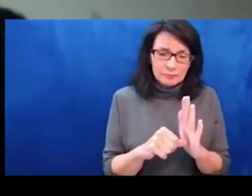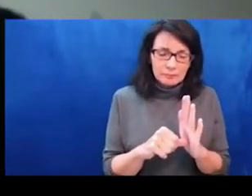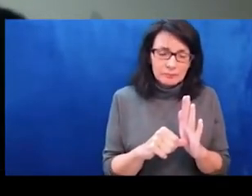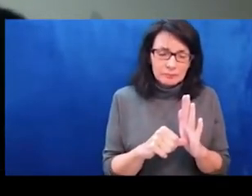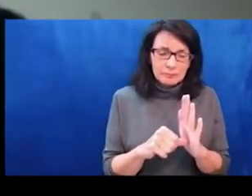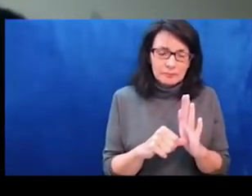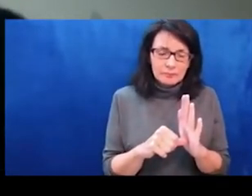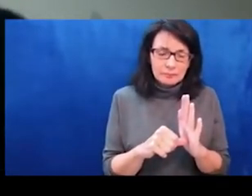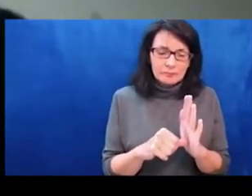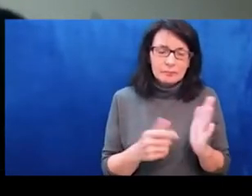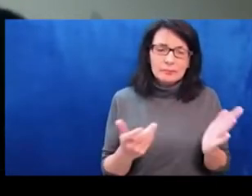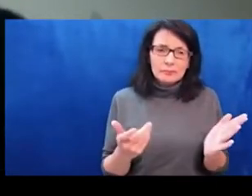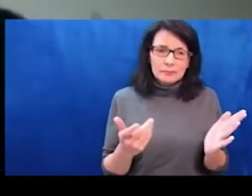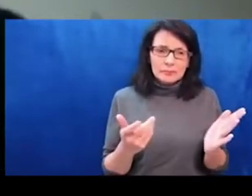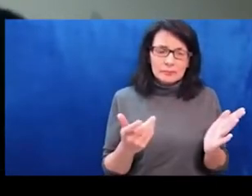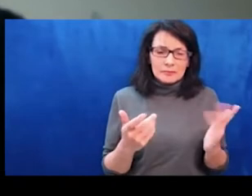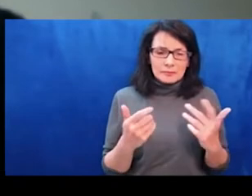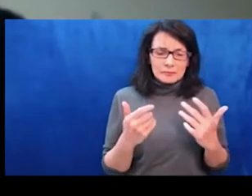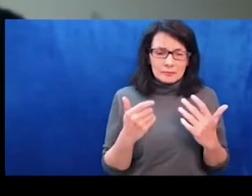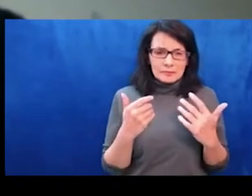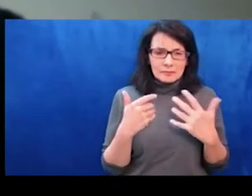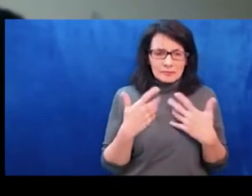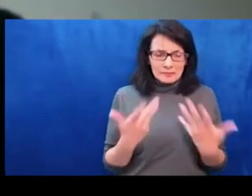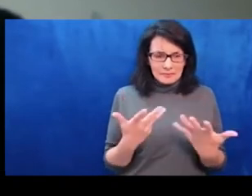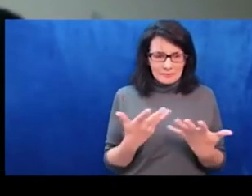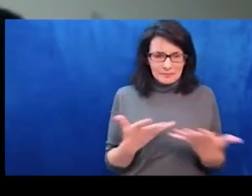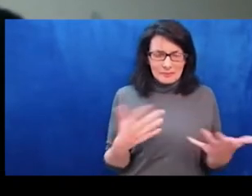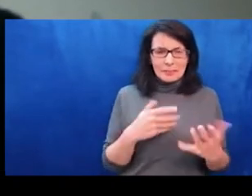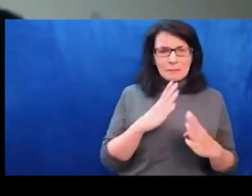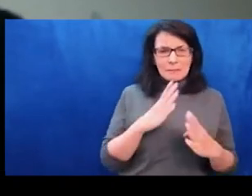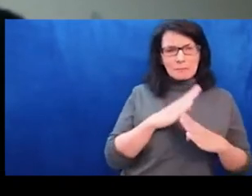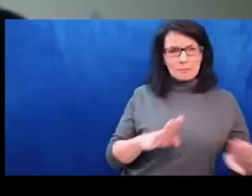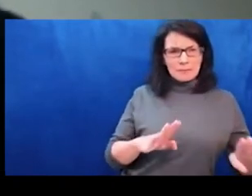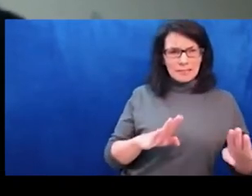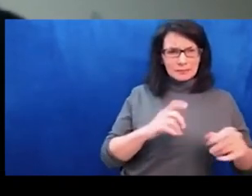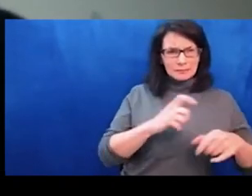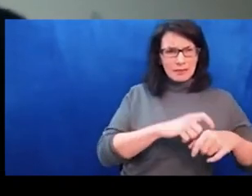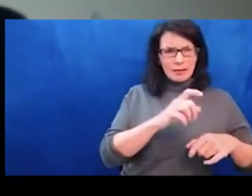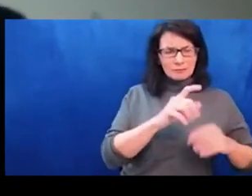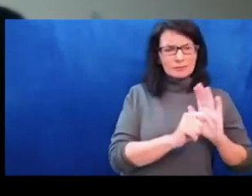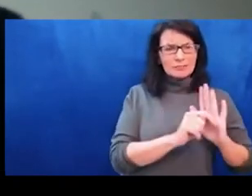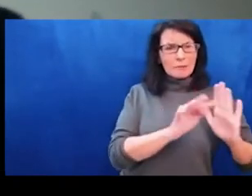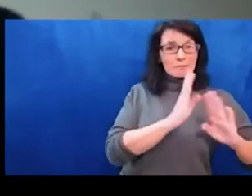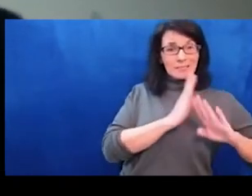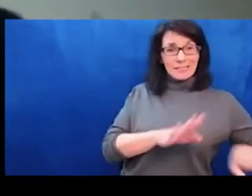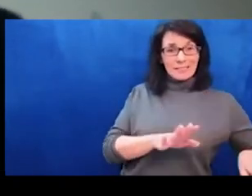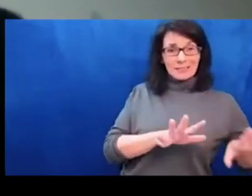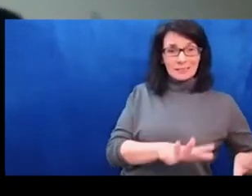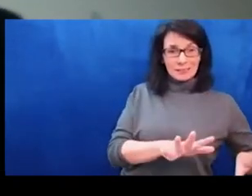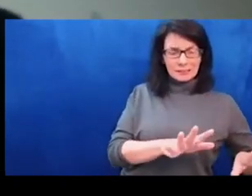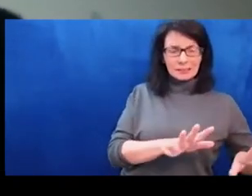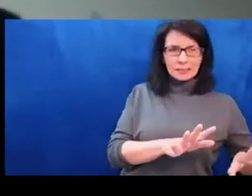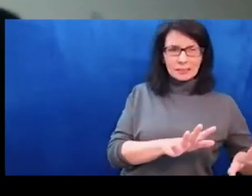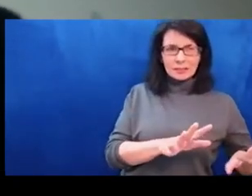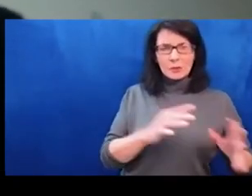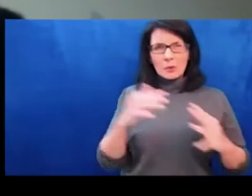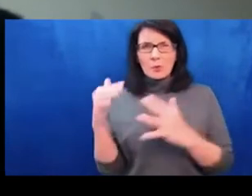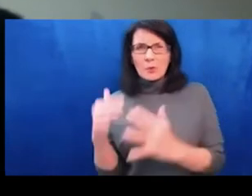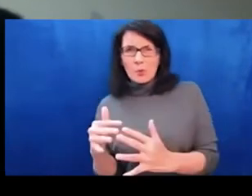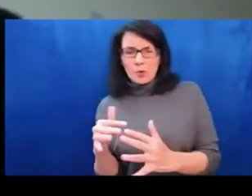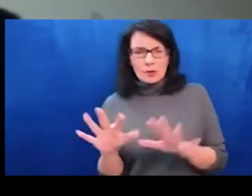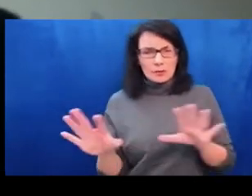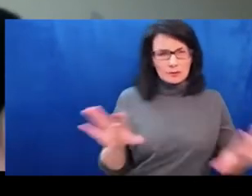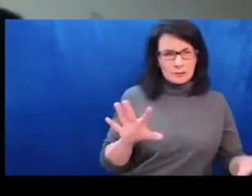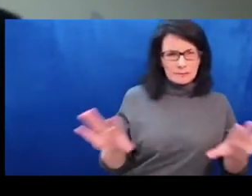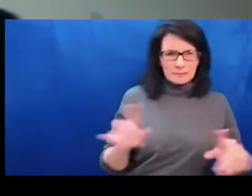in these terms that sound extreme in kind of polite conversation. When people are in